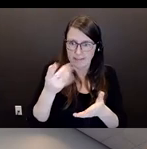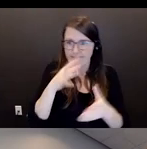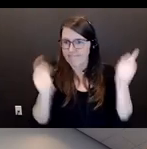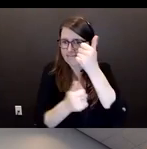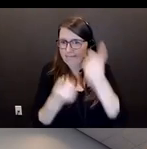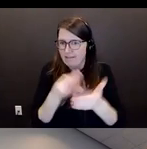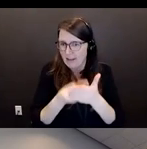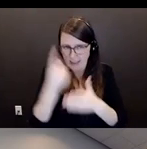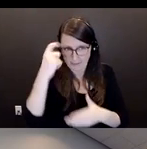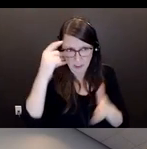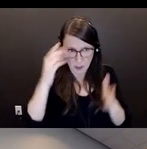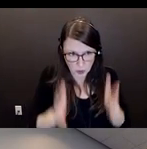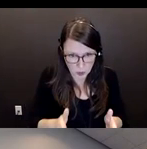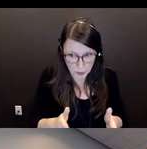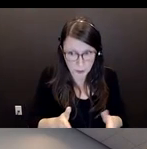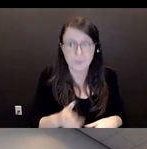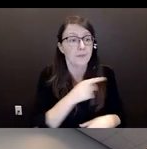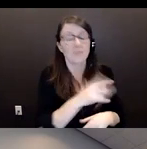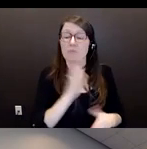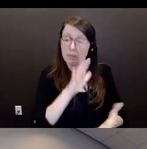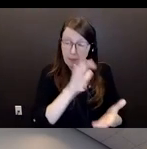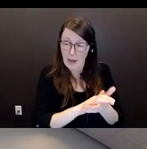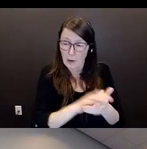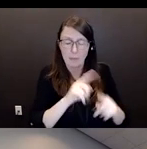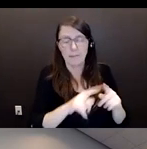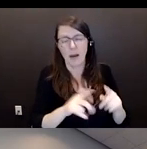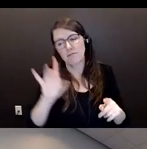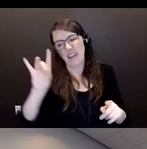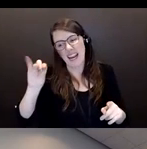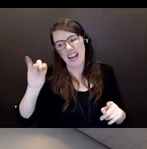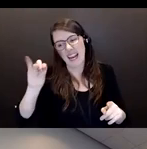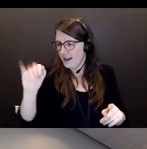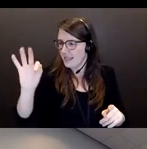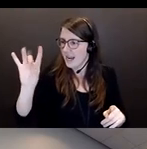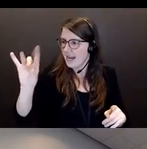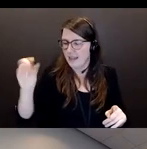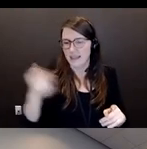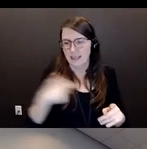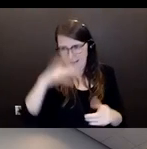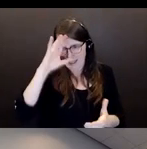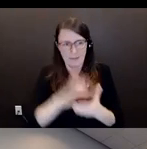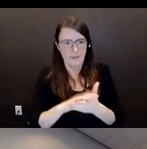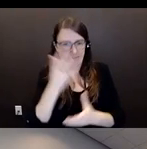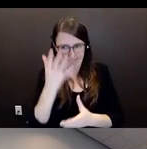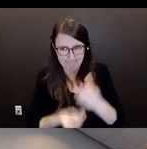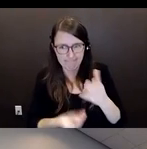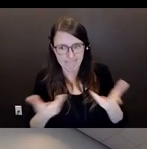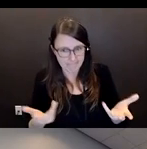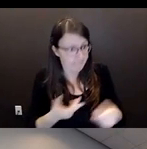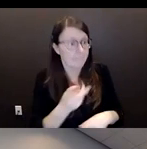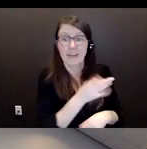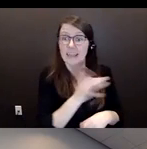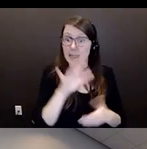passed back in the late 80s. They were successful together, of paying off the home that they